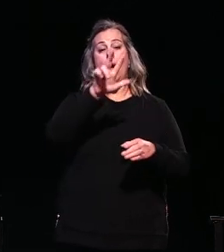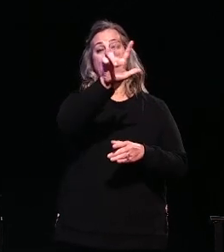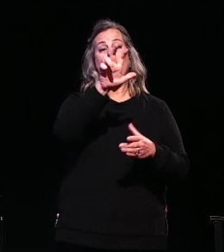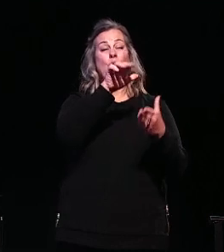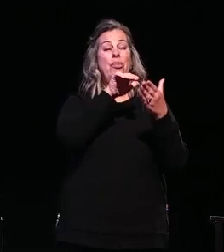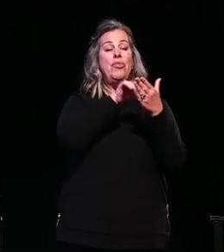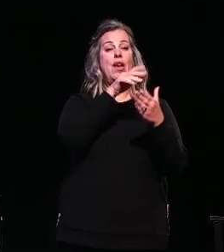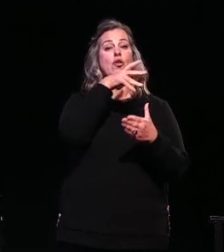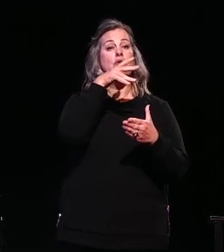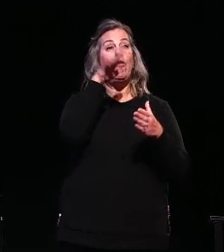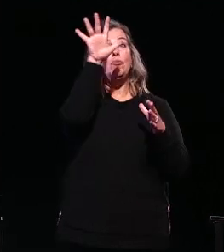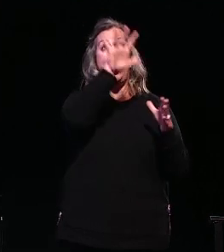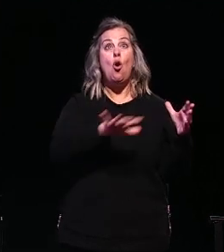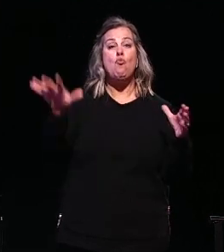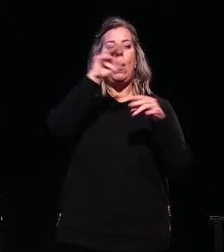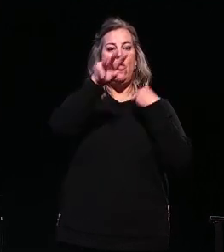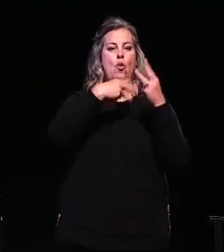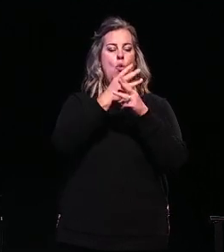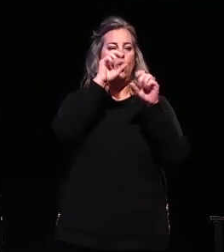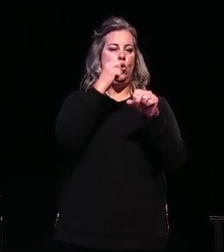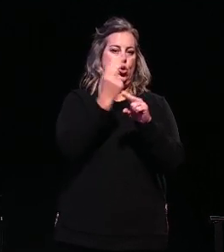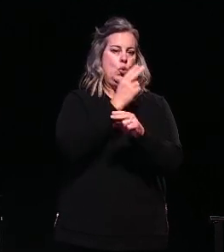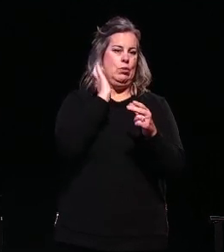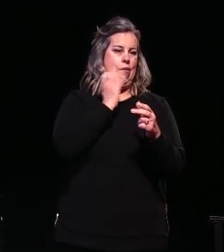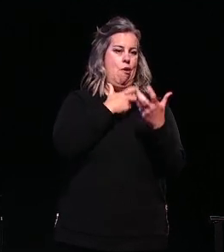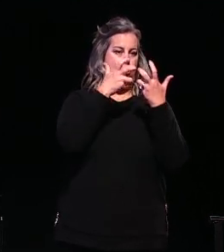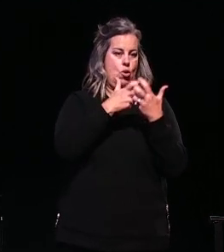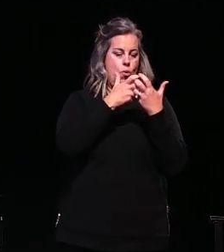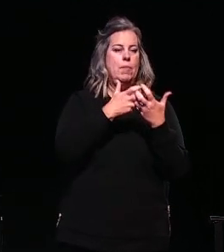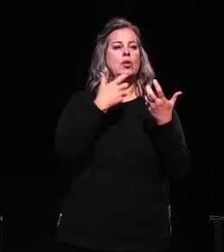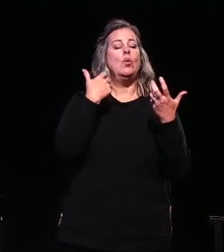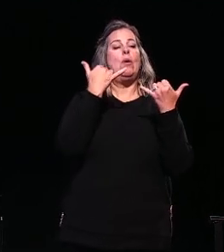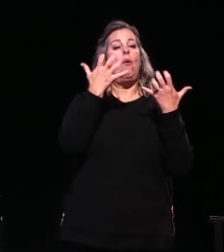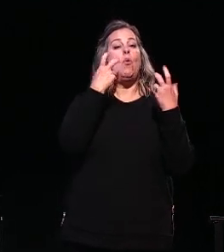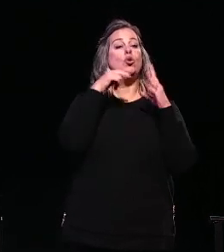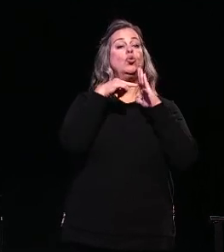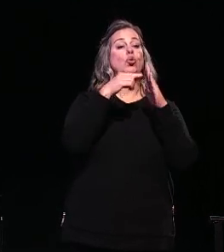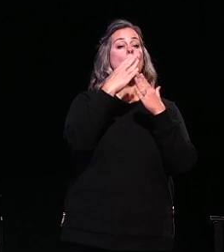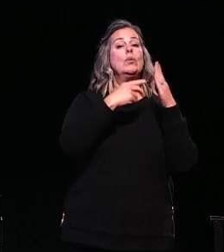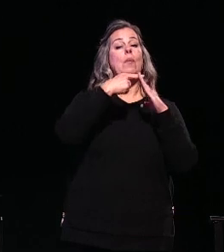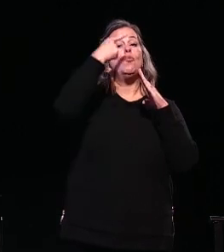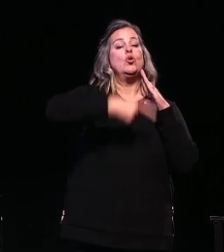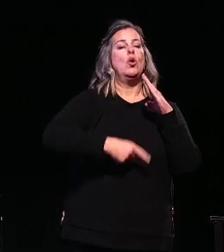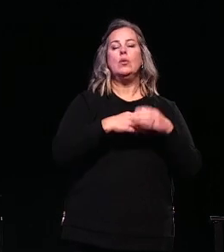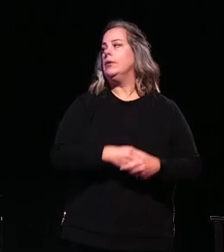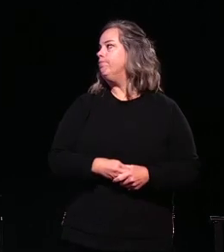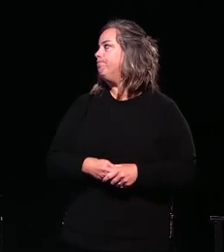with 40 million cows that are compatible with the Vortex. We've talked about it but now let's look at some results we've seen on our customer farms.